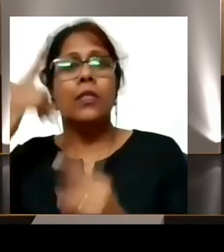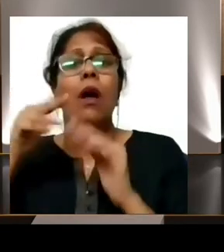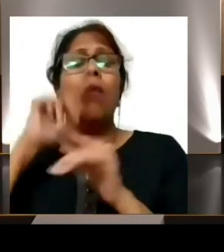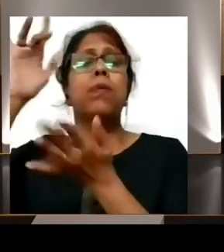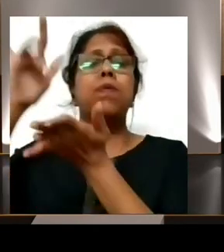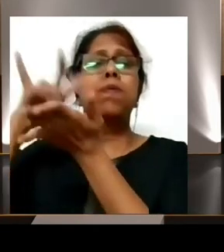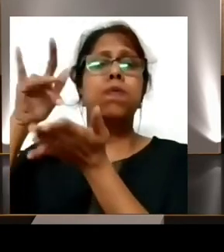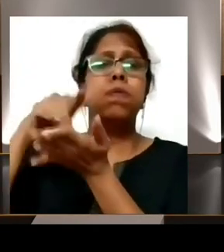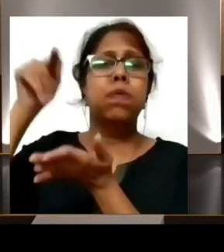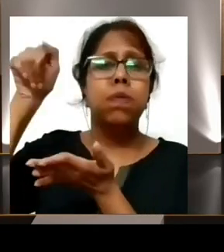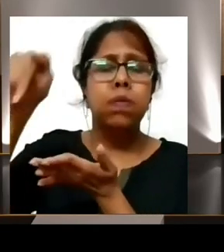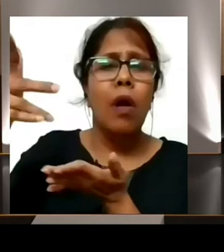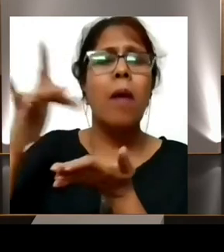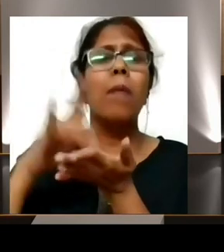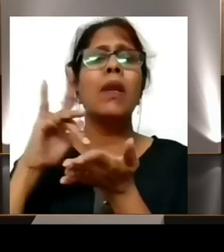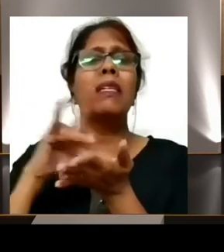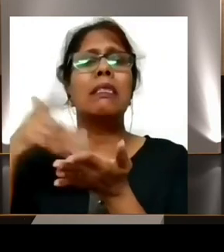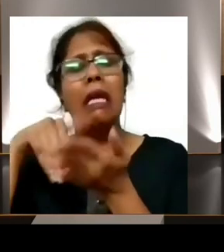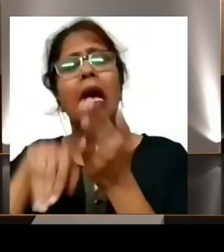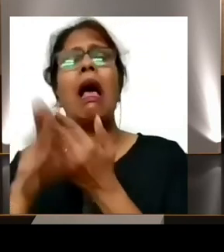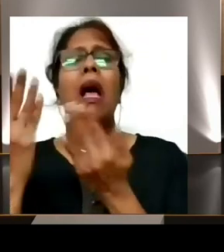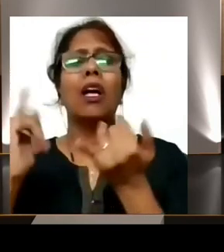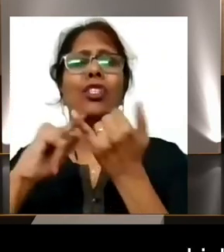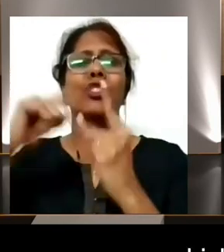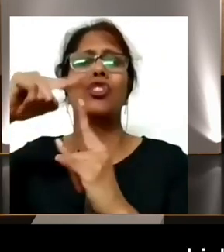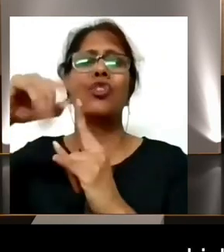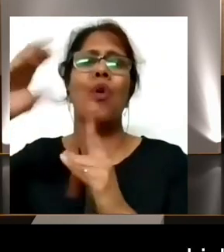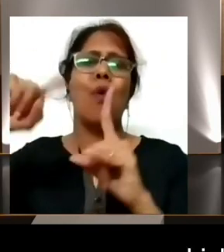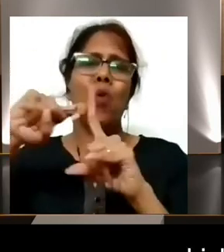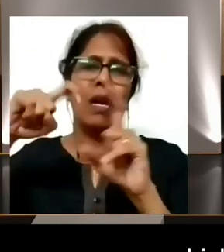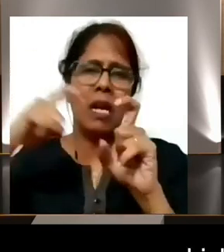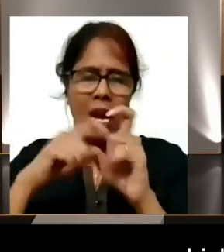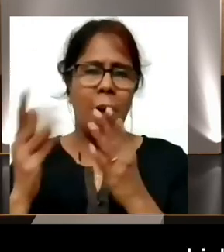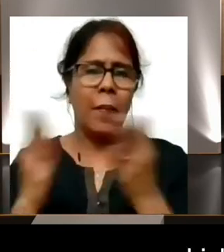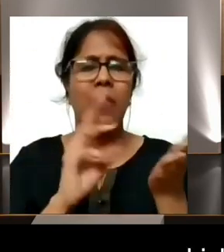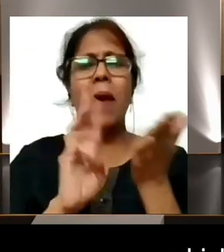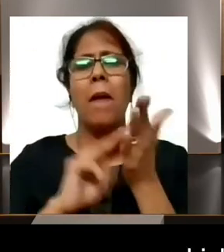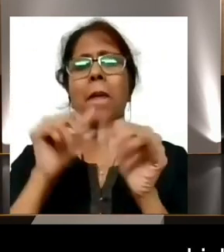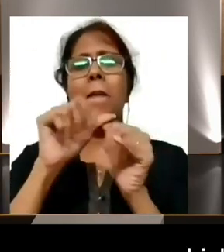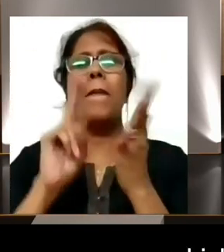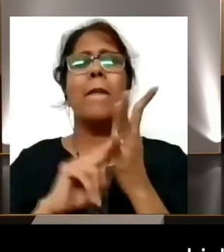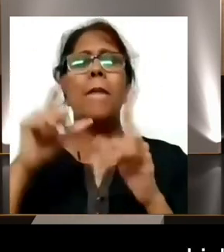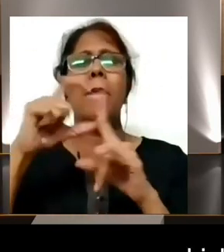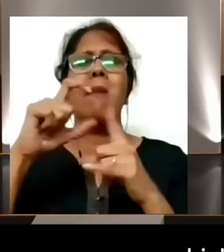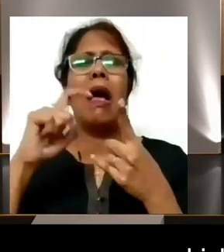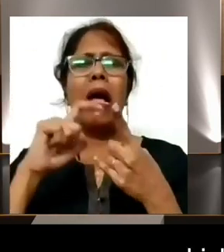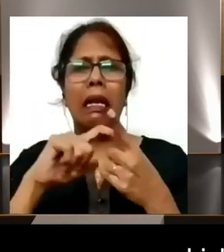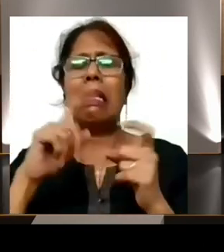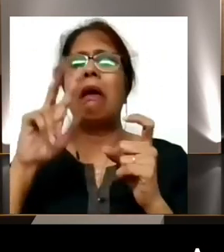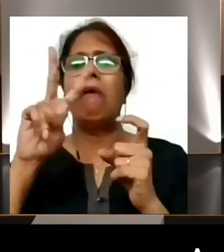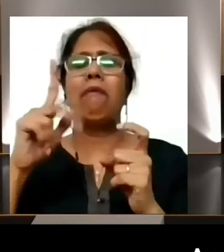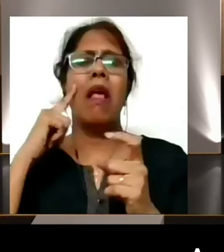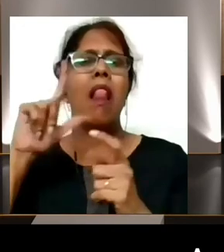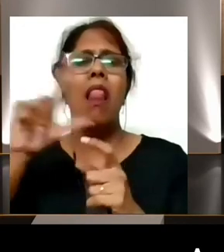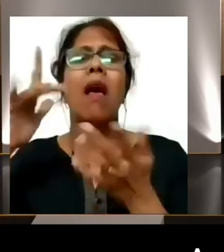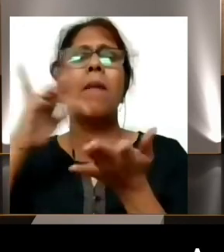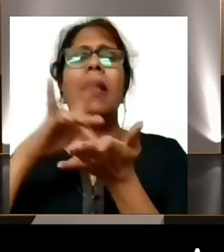Stoke Mandeville, uh, which is also in England, which is the birthplace of modern day Paralympic games.